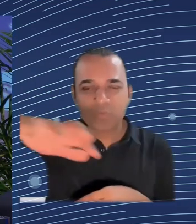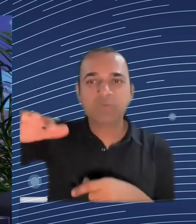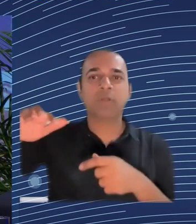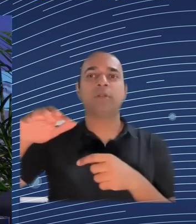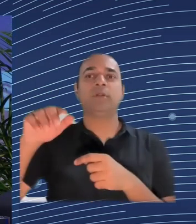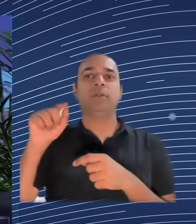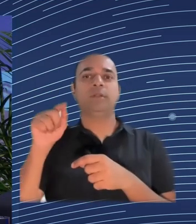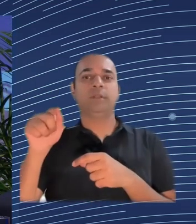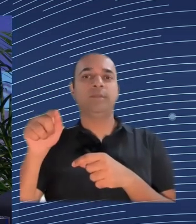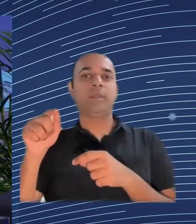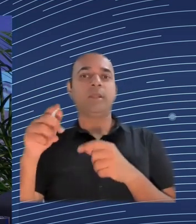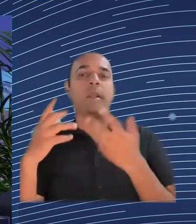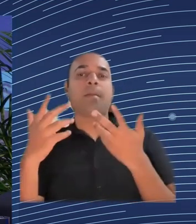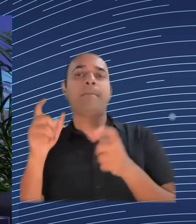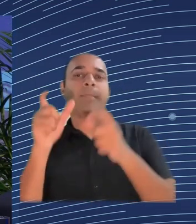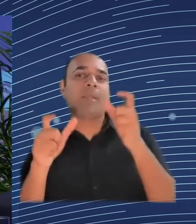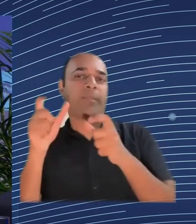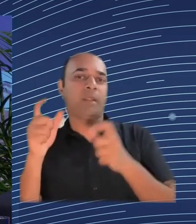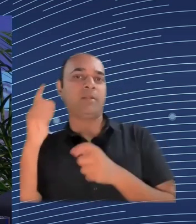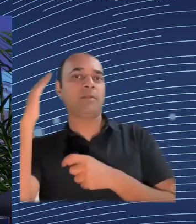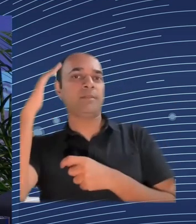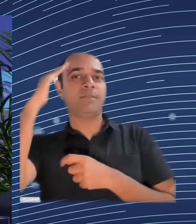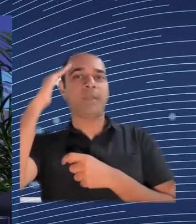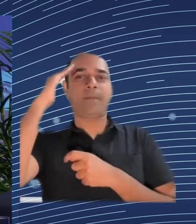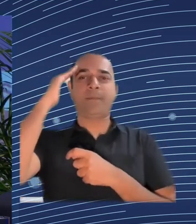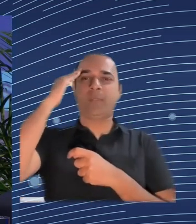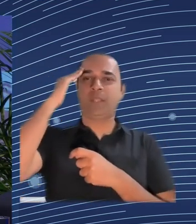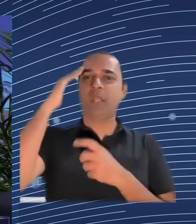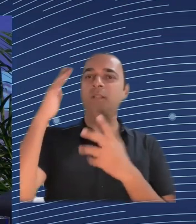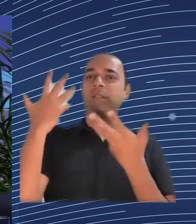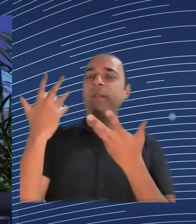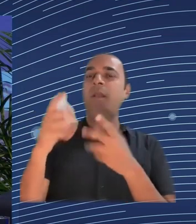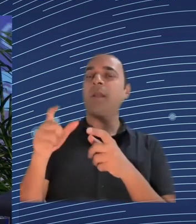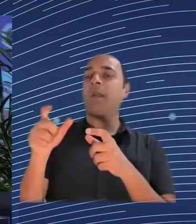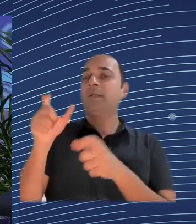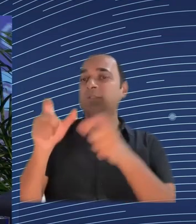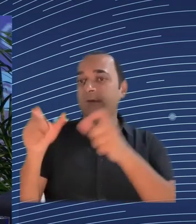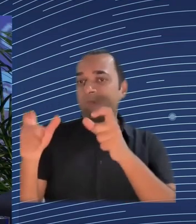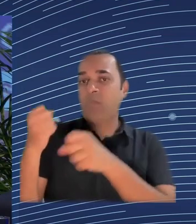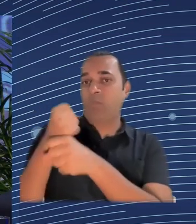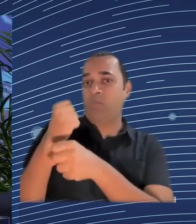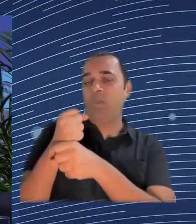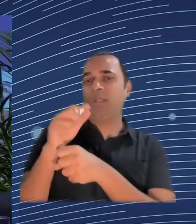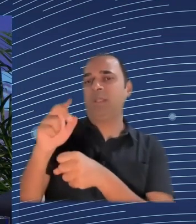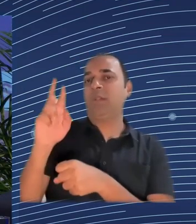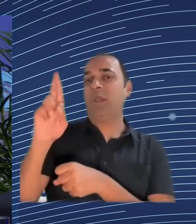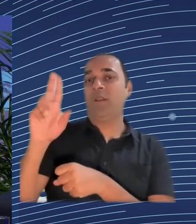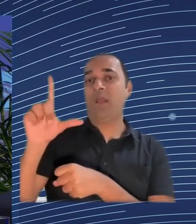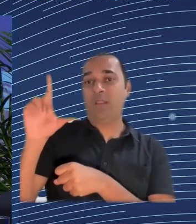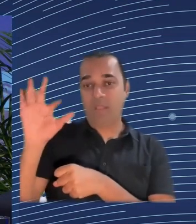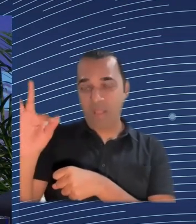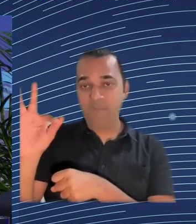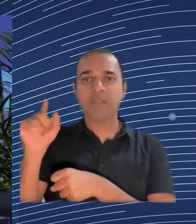administrative capacity building program that is not there yet. And so if it's not there yet,